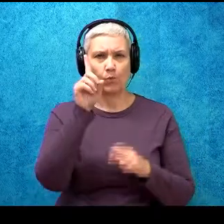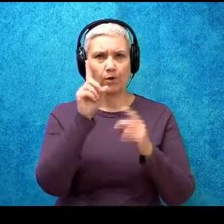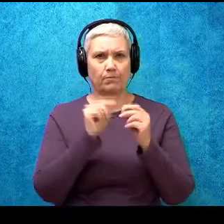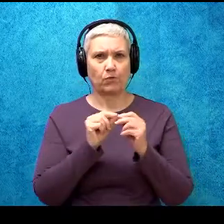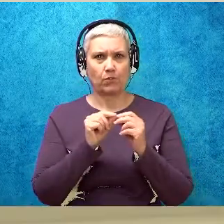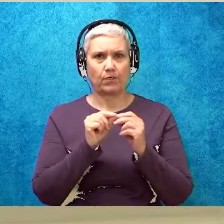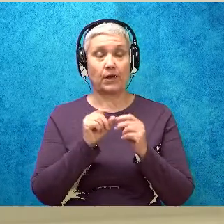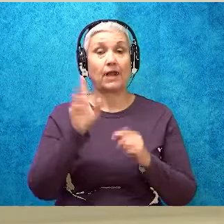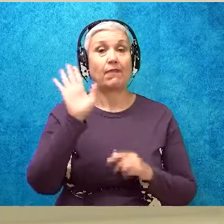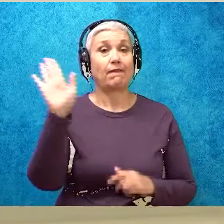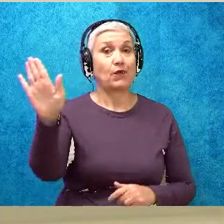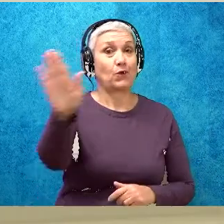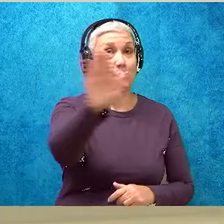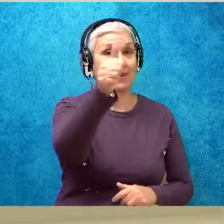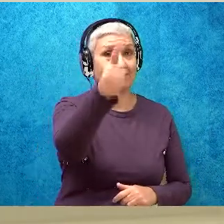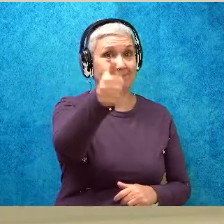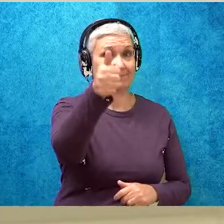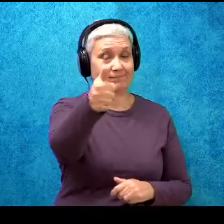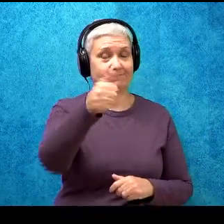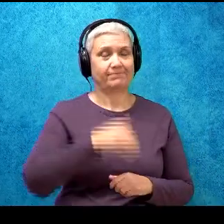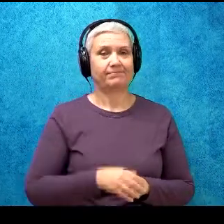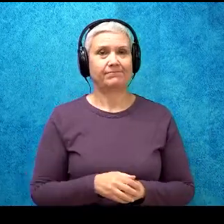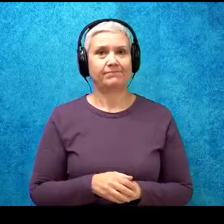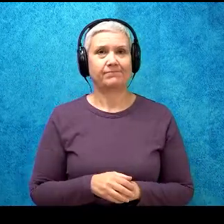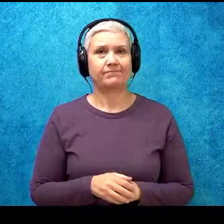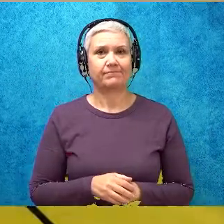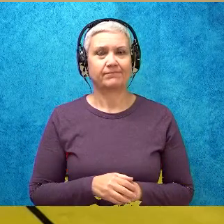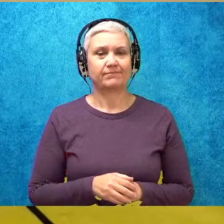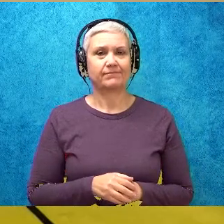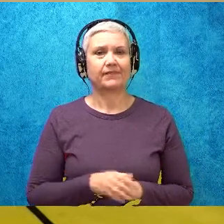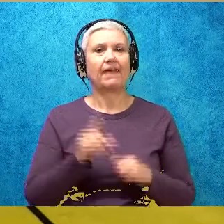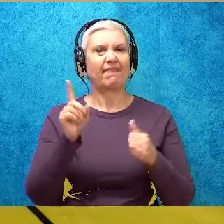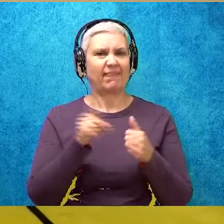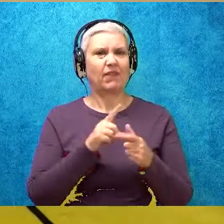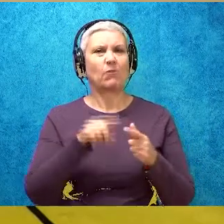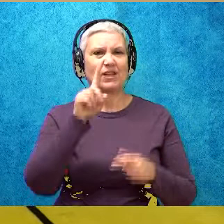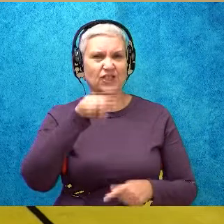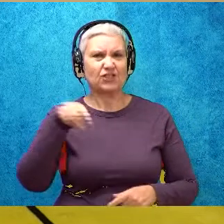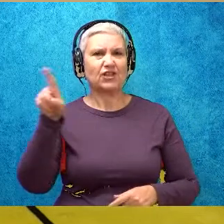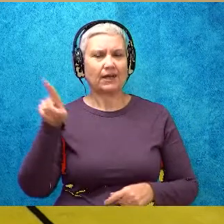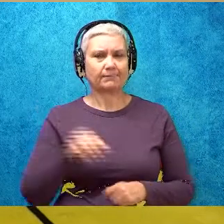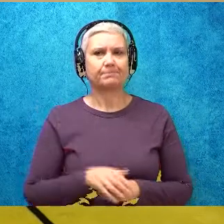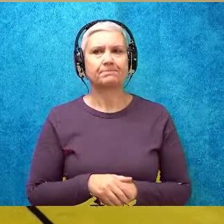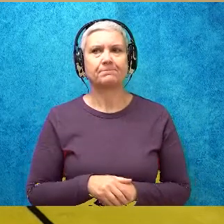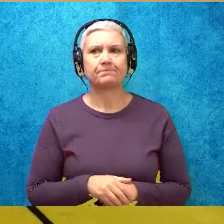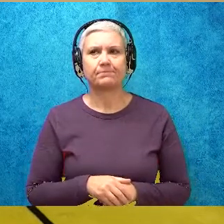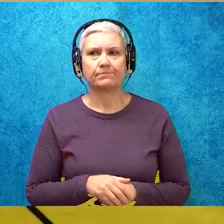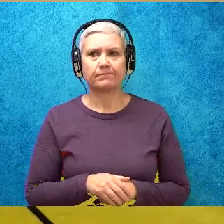You guys are going to do this one by yourself. And then we'll check. Okay.